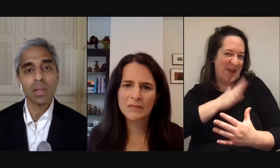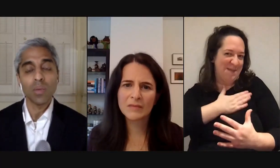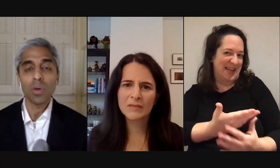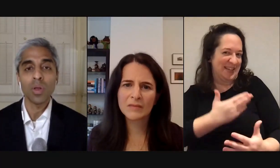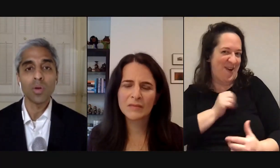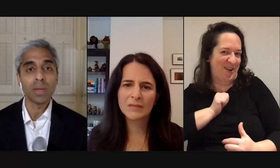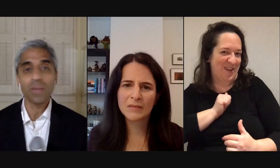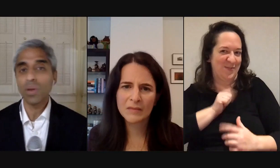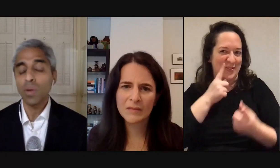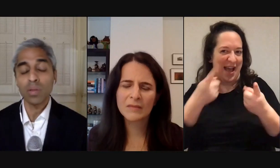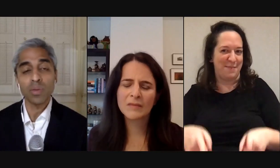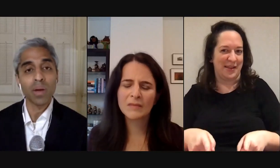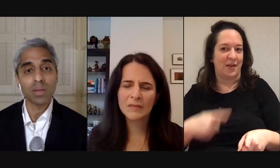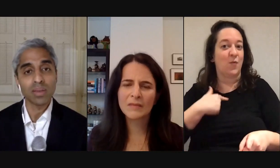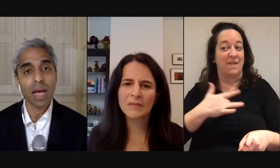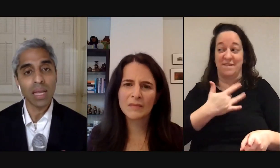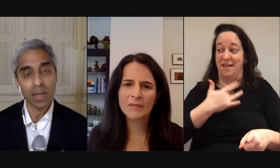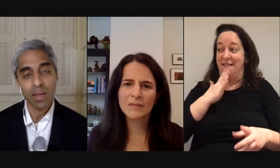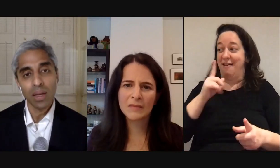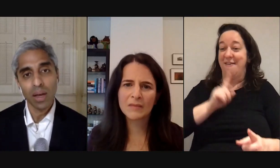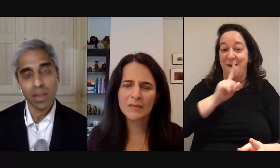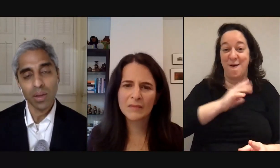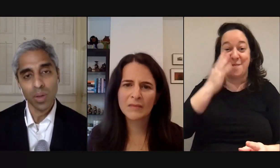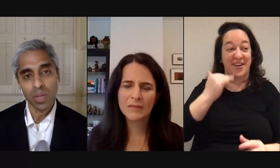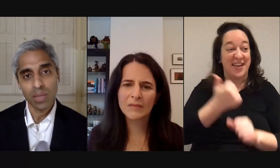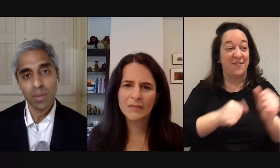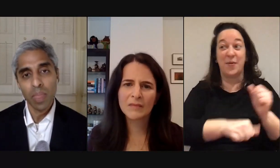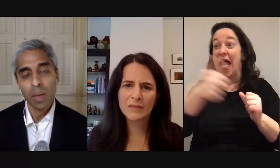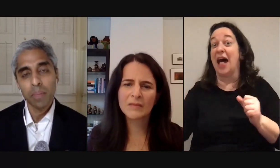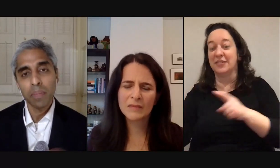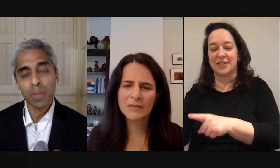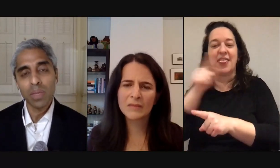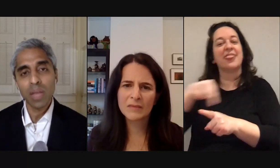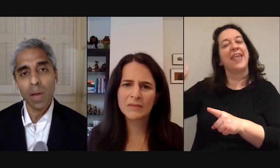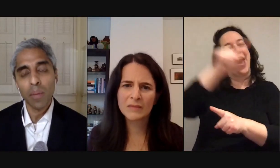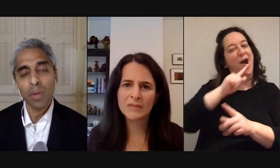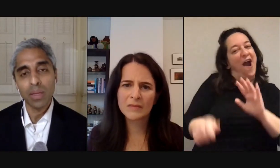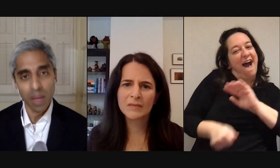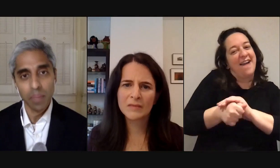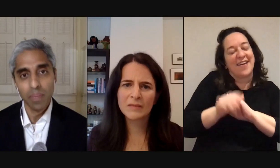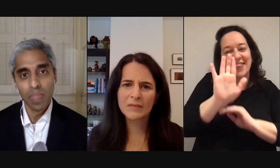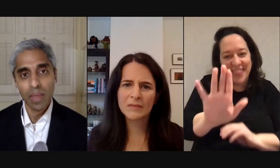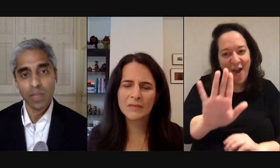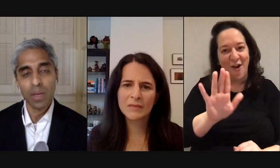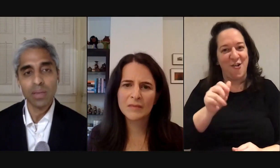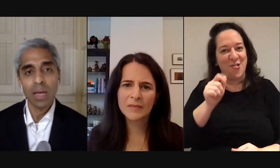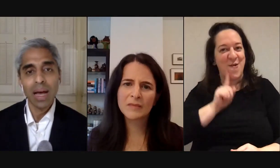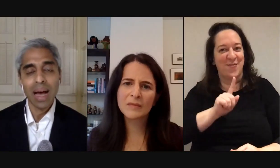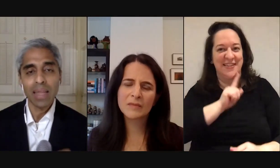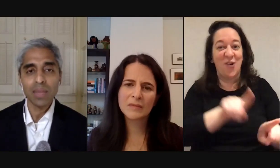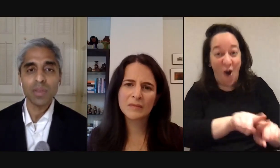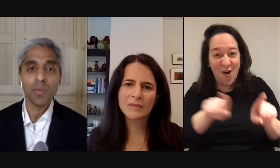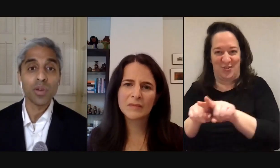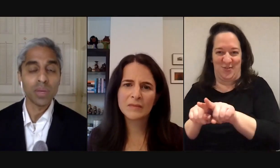that we're alone because everyone else around us is hiding uh their loneliness but the reason i bring this up is because